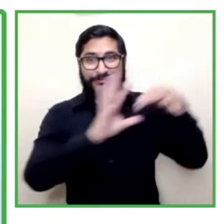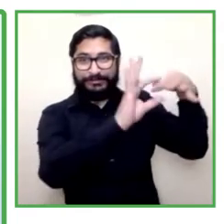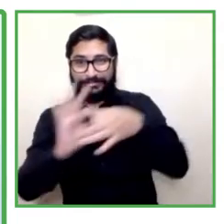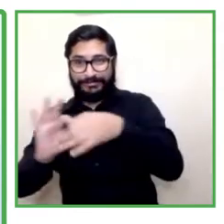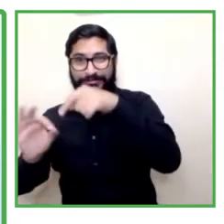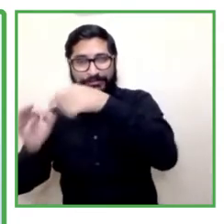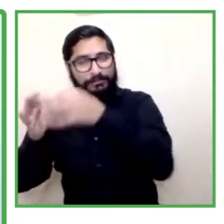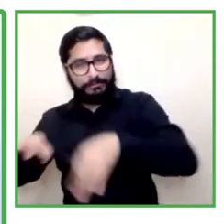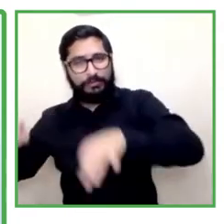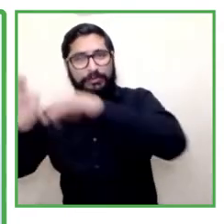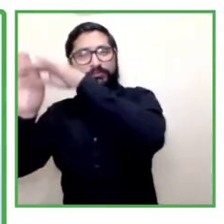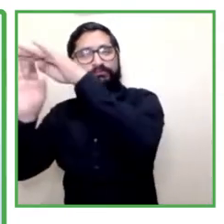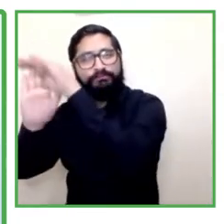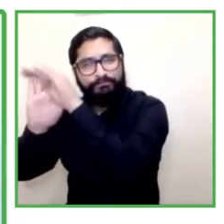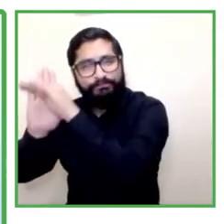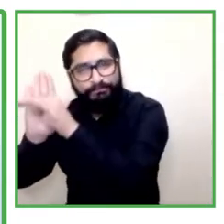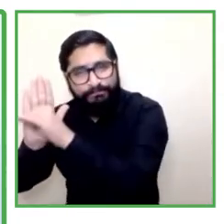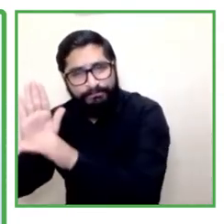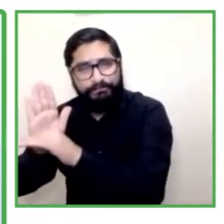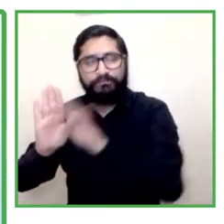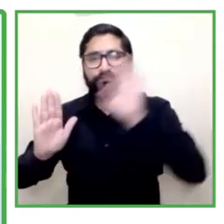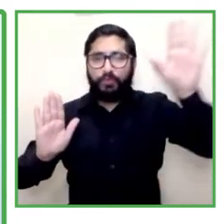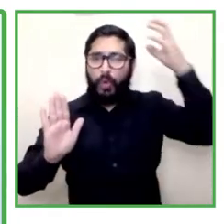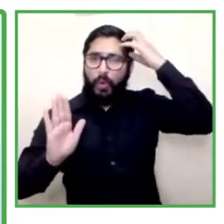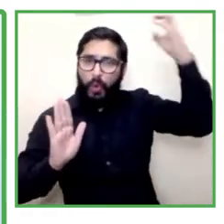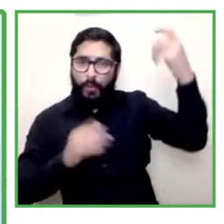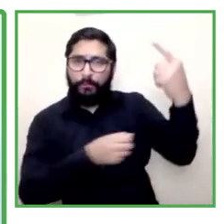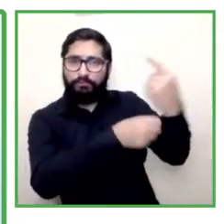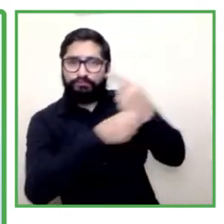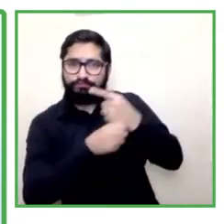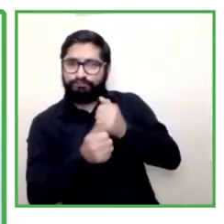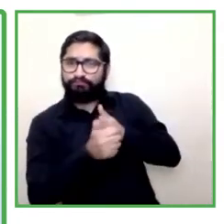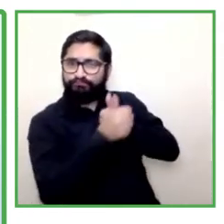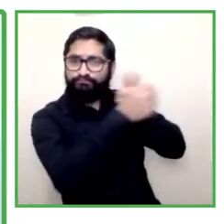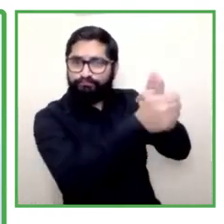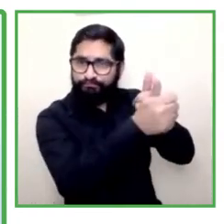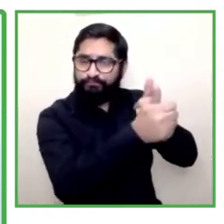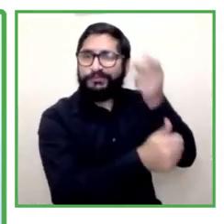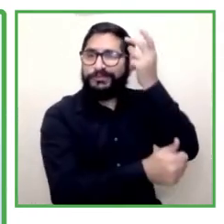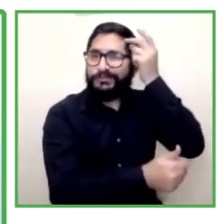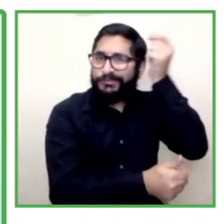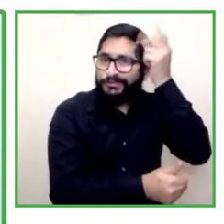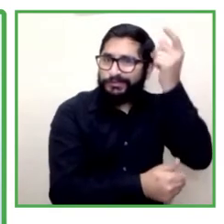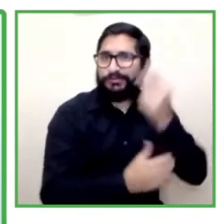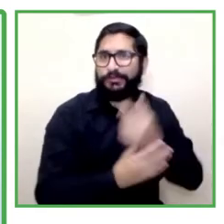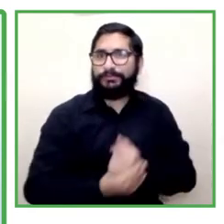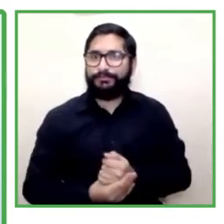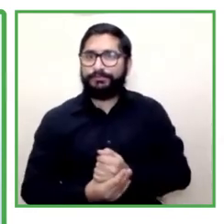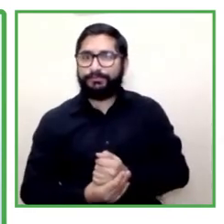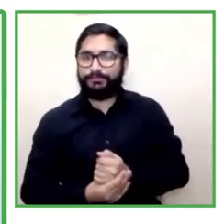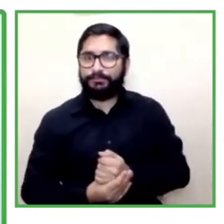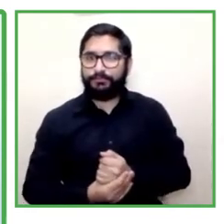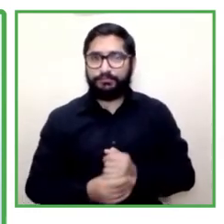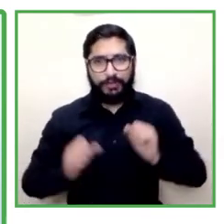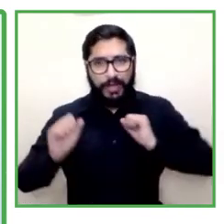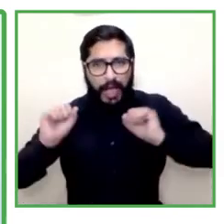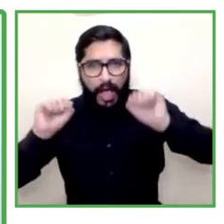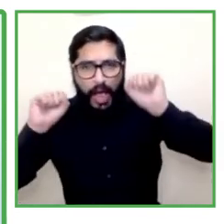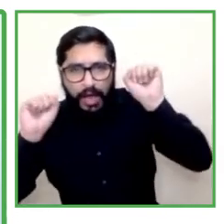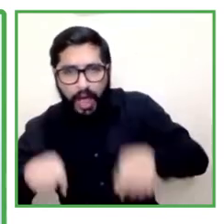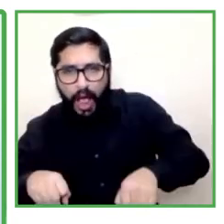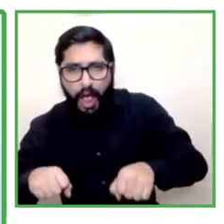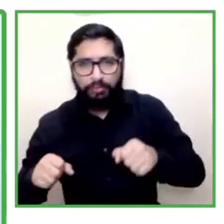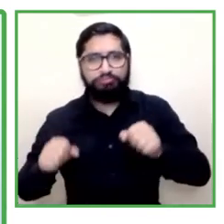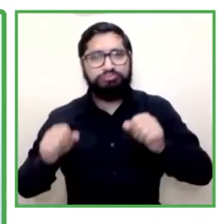administration's agendas so this shows that when these initiatives have a humane and